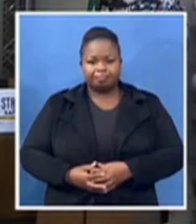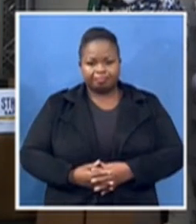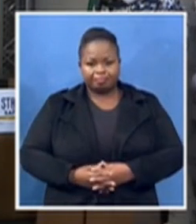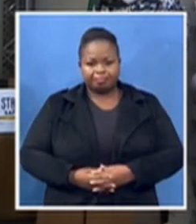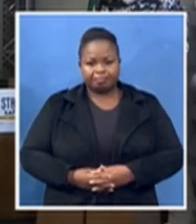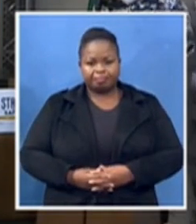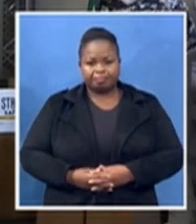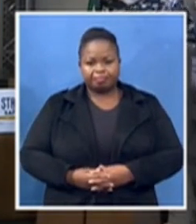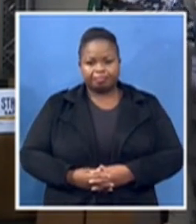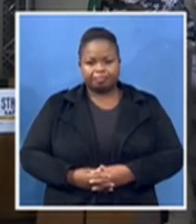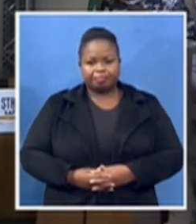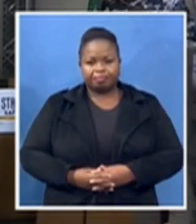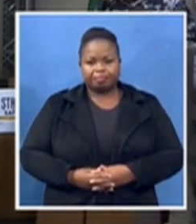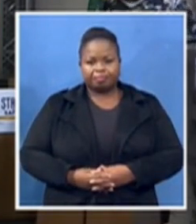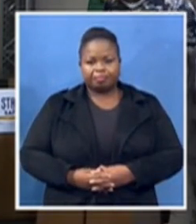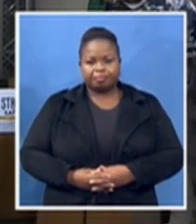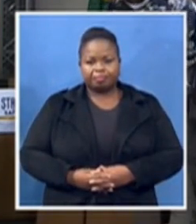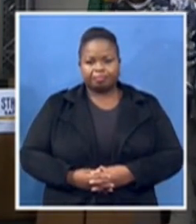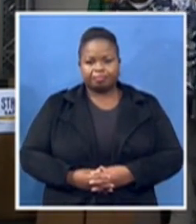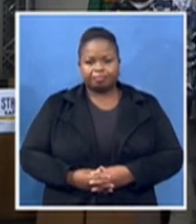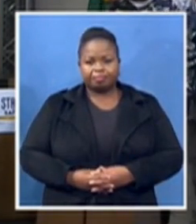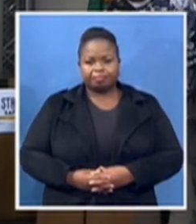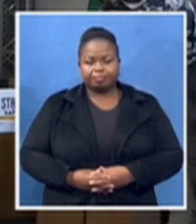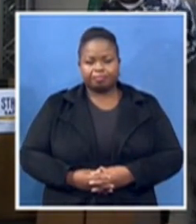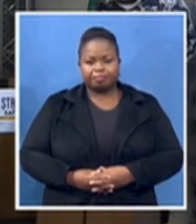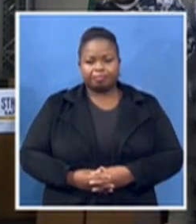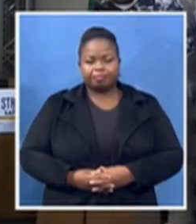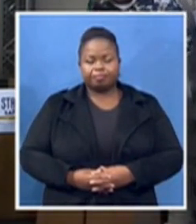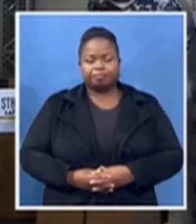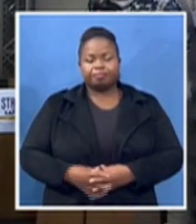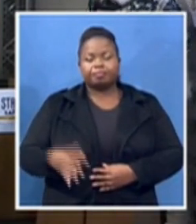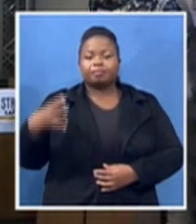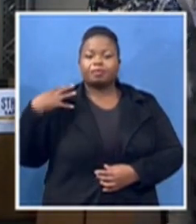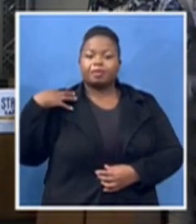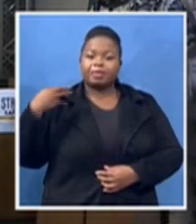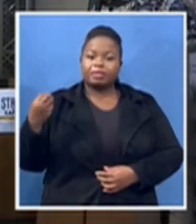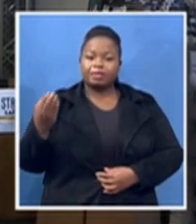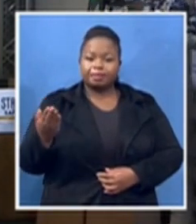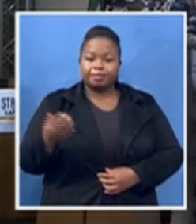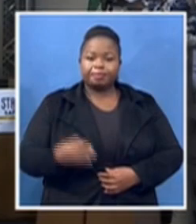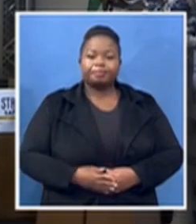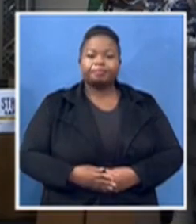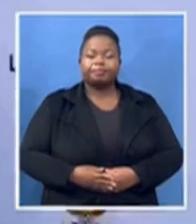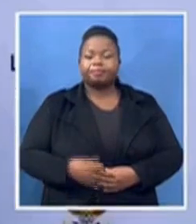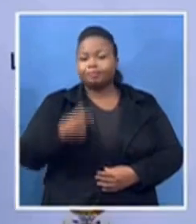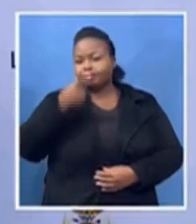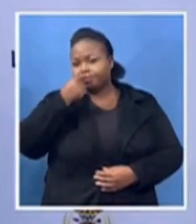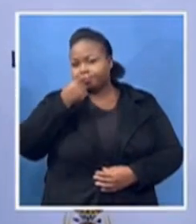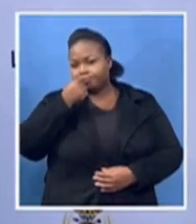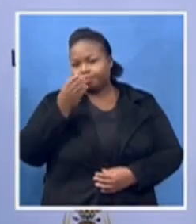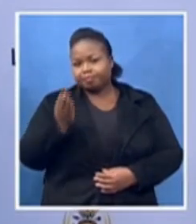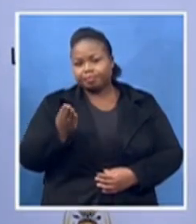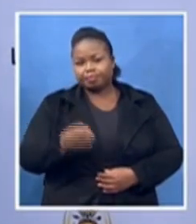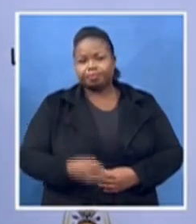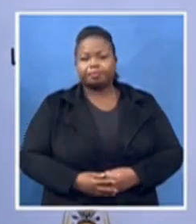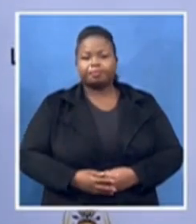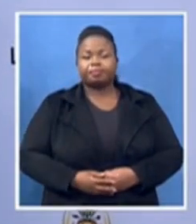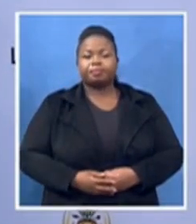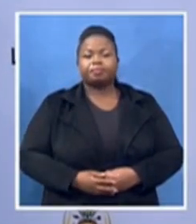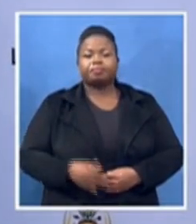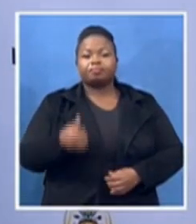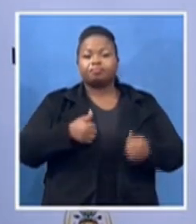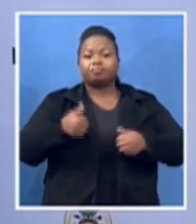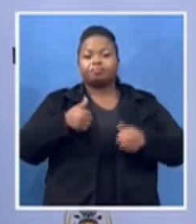Honorable minister, Ted leadership of the Charlotte money my club Institute